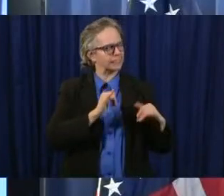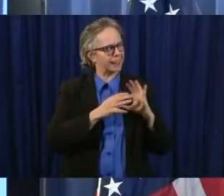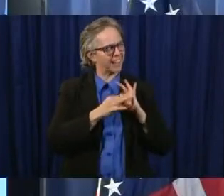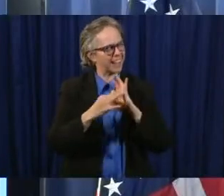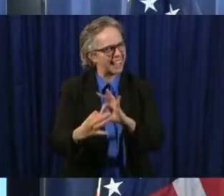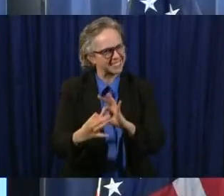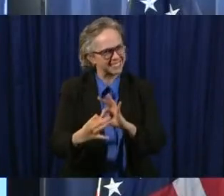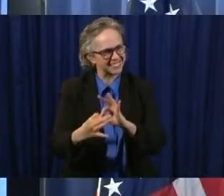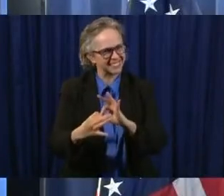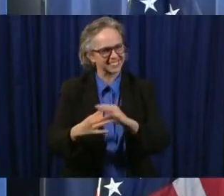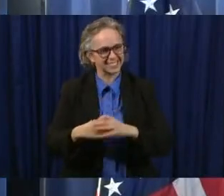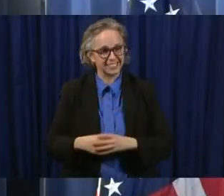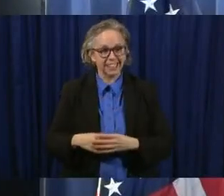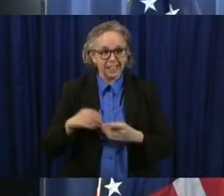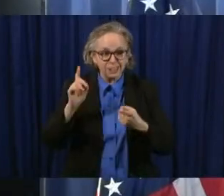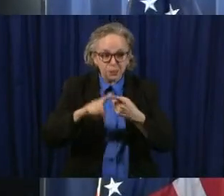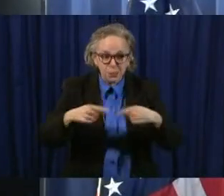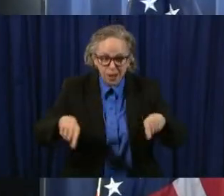safe together again